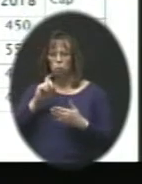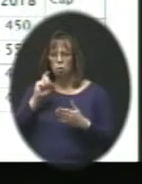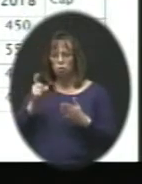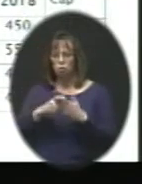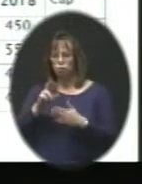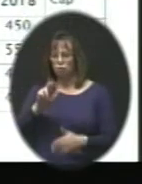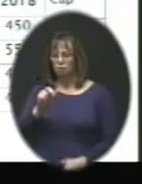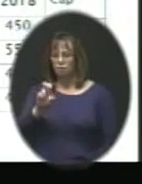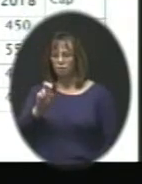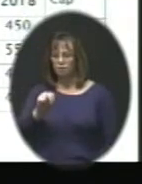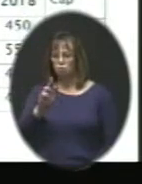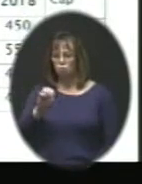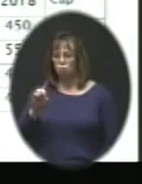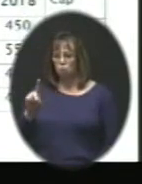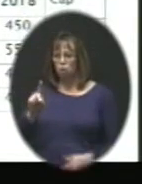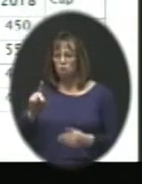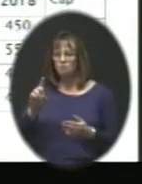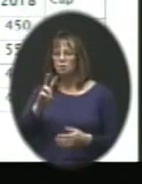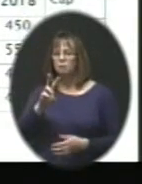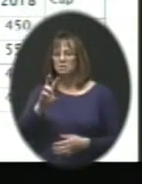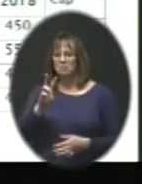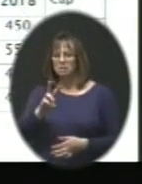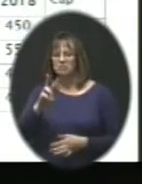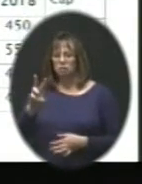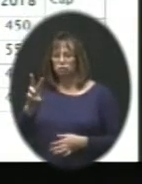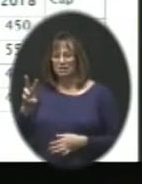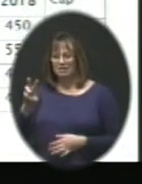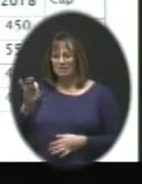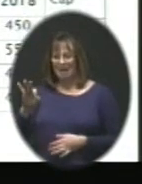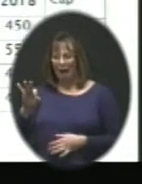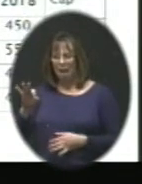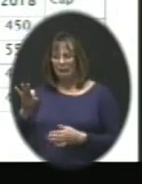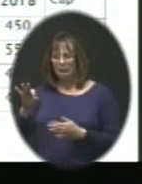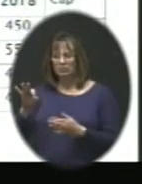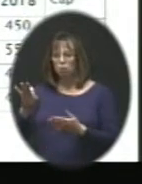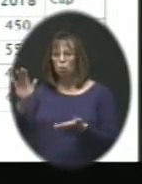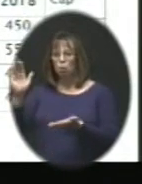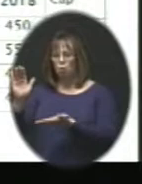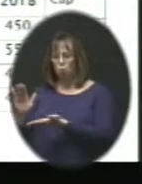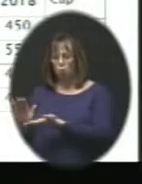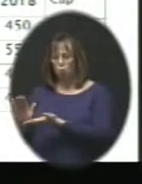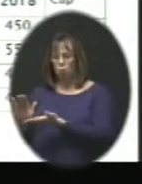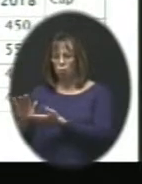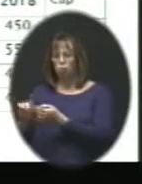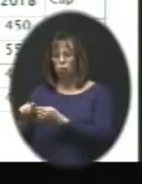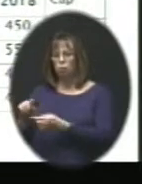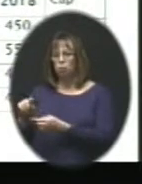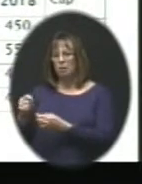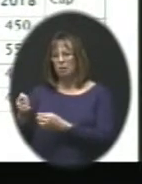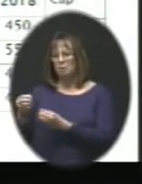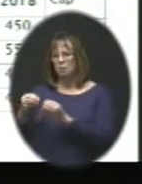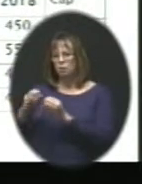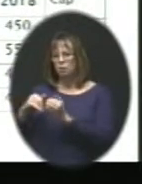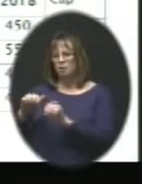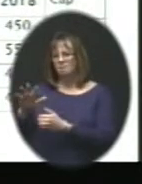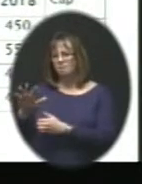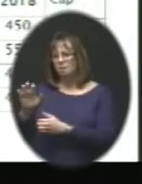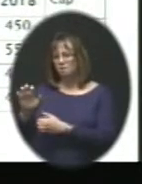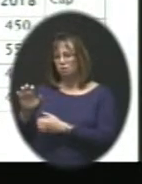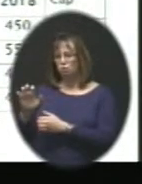Ravenwood going from 669 currently, a nice enrollment relief down to a little over 500.